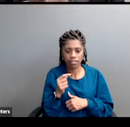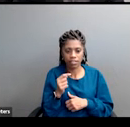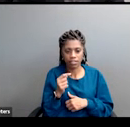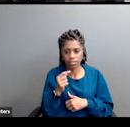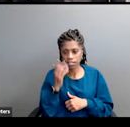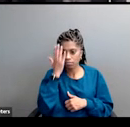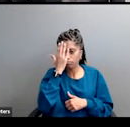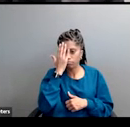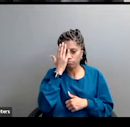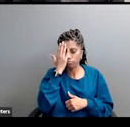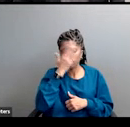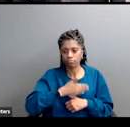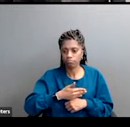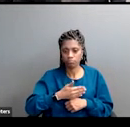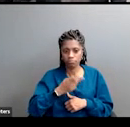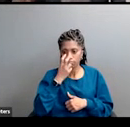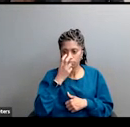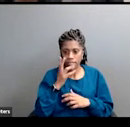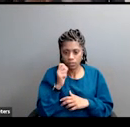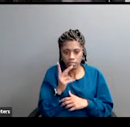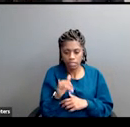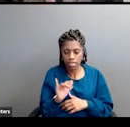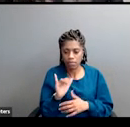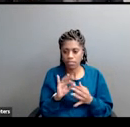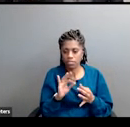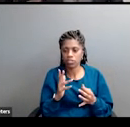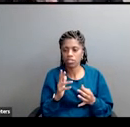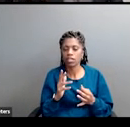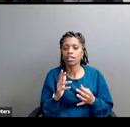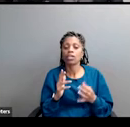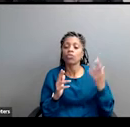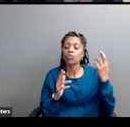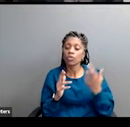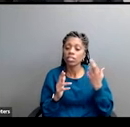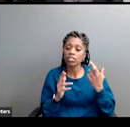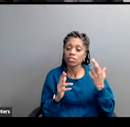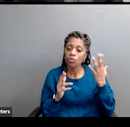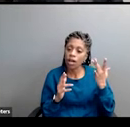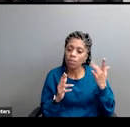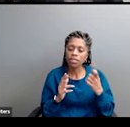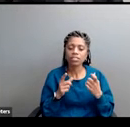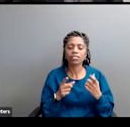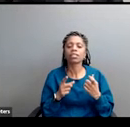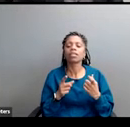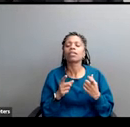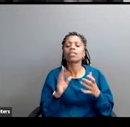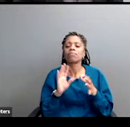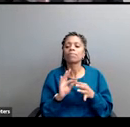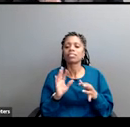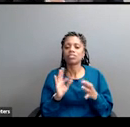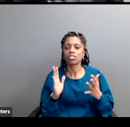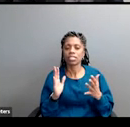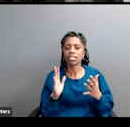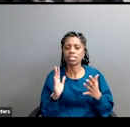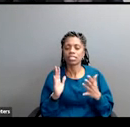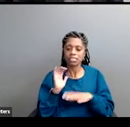politics, what I mean to communicate is these are messages designed to trigger strong racist reactions, but